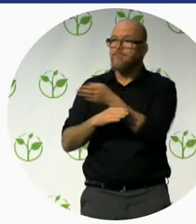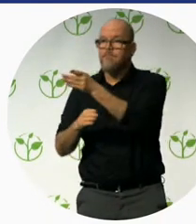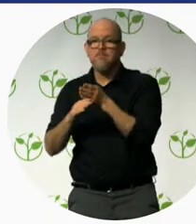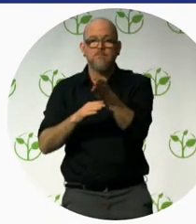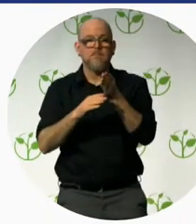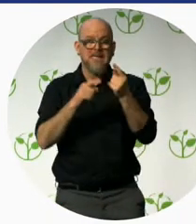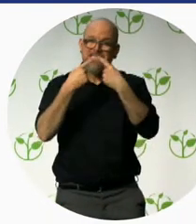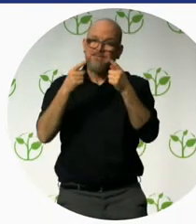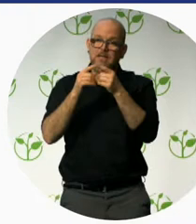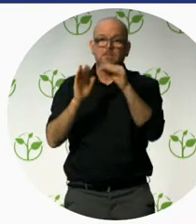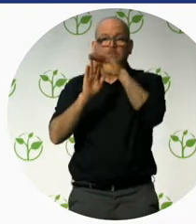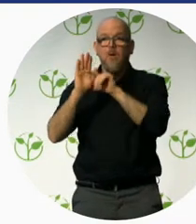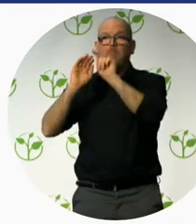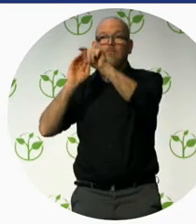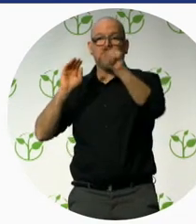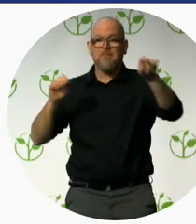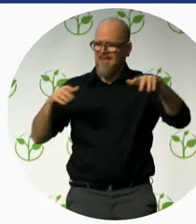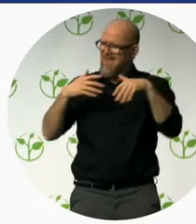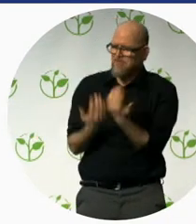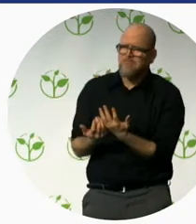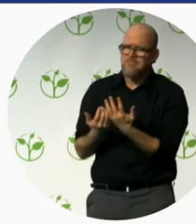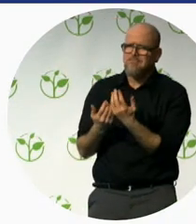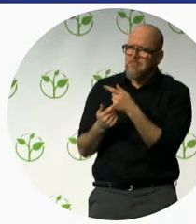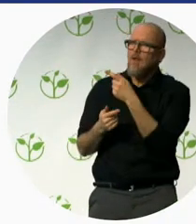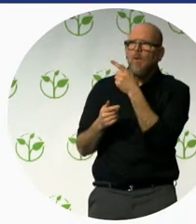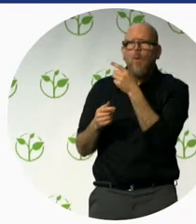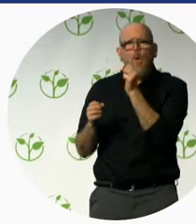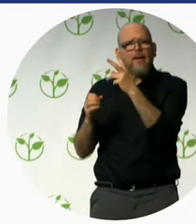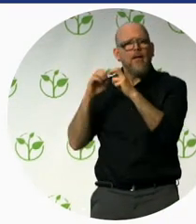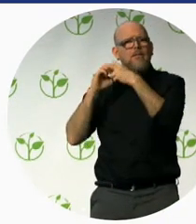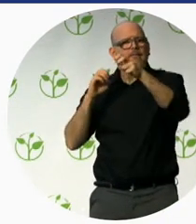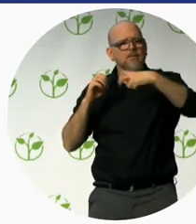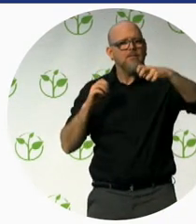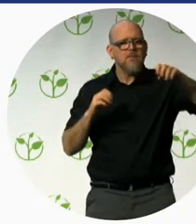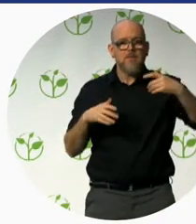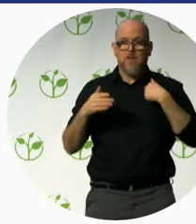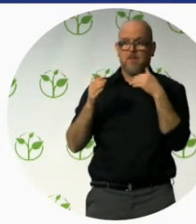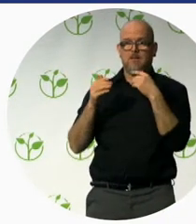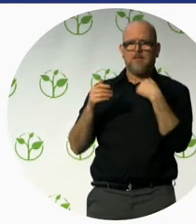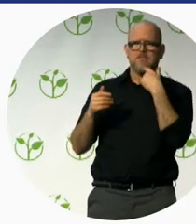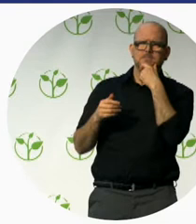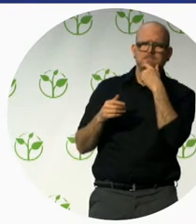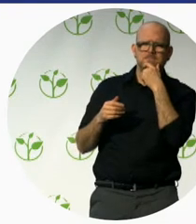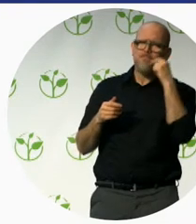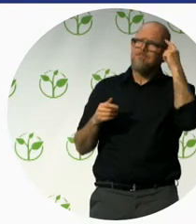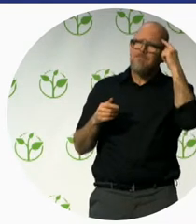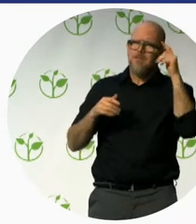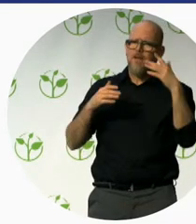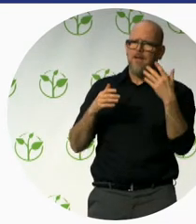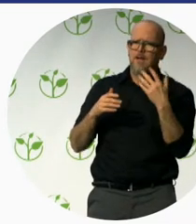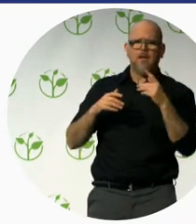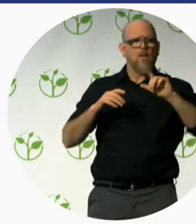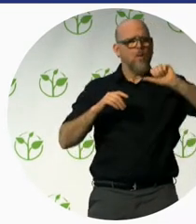we always say, I have another argument, okay. Everybody we go on,